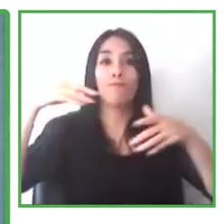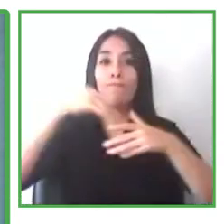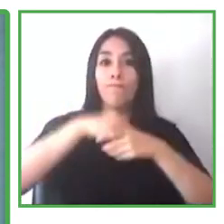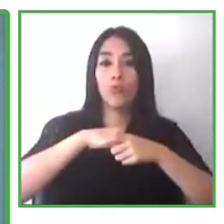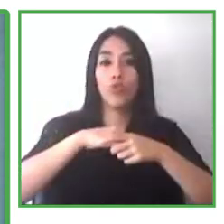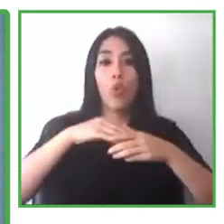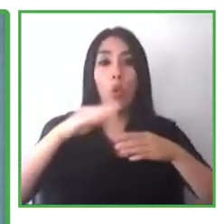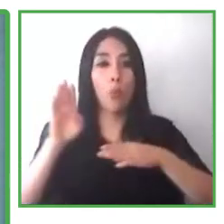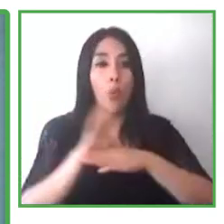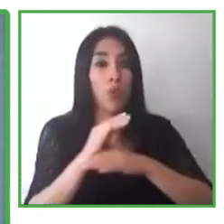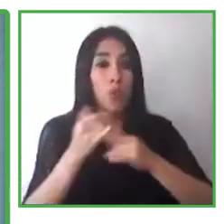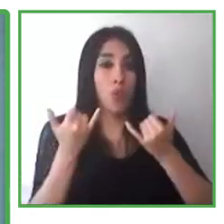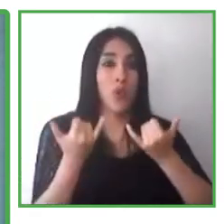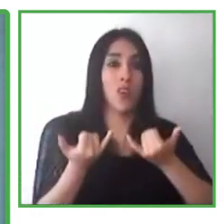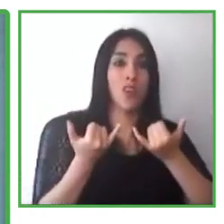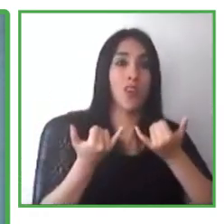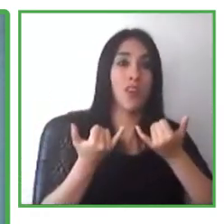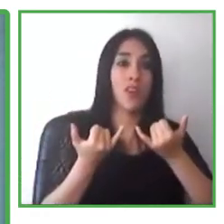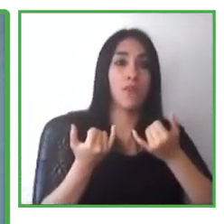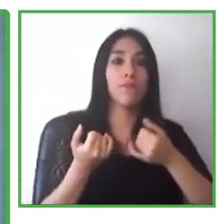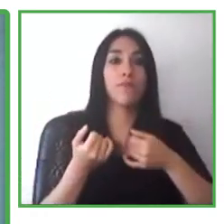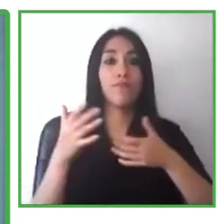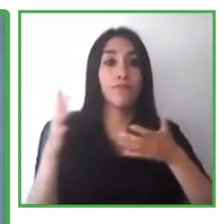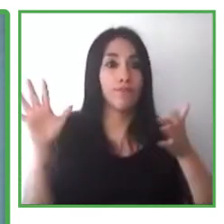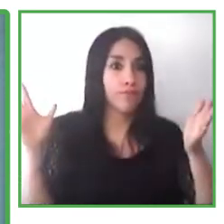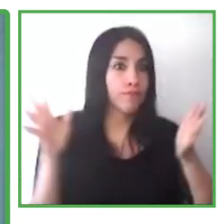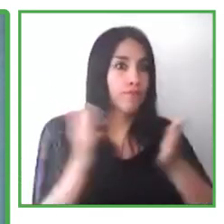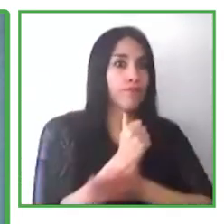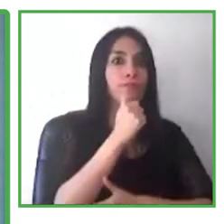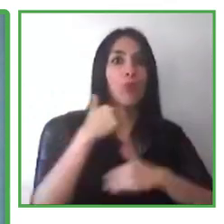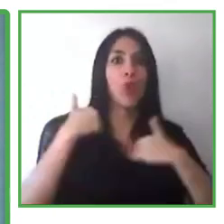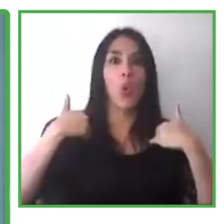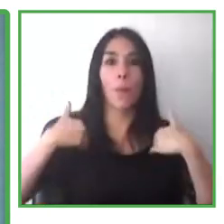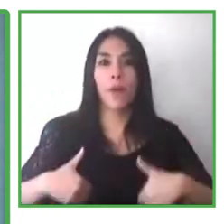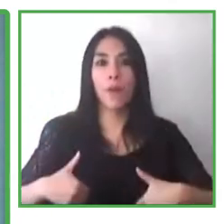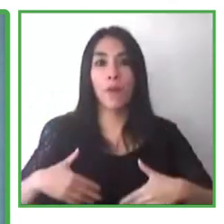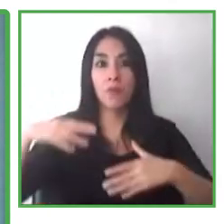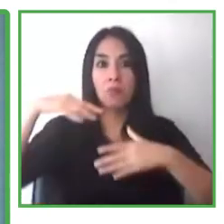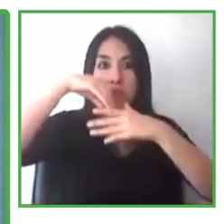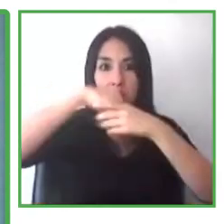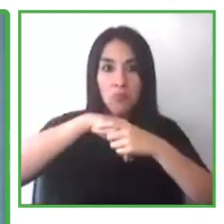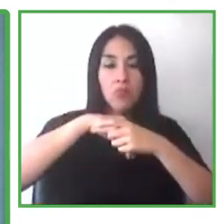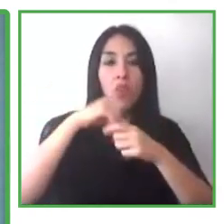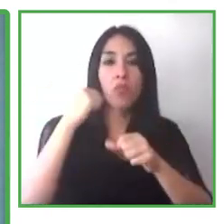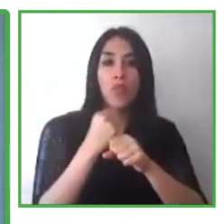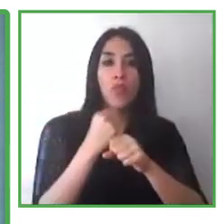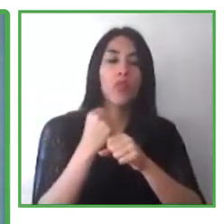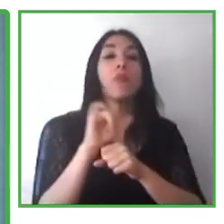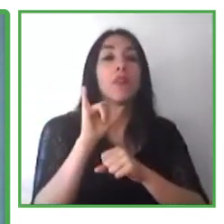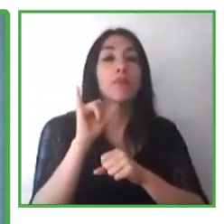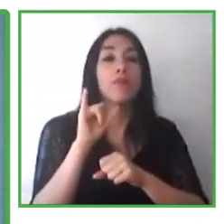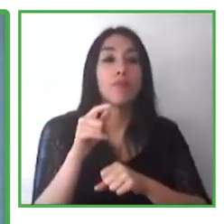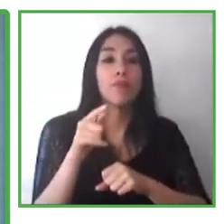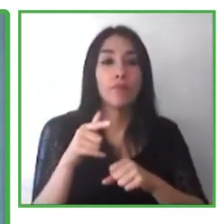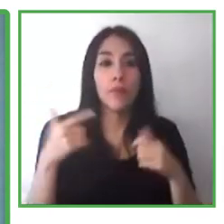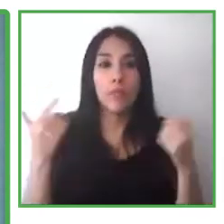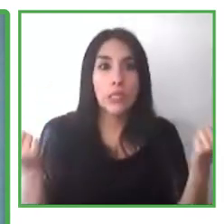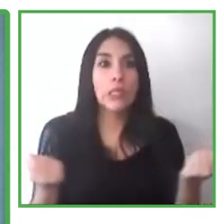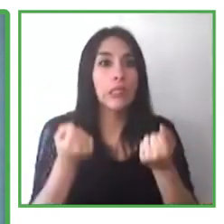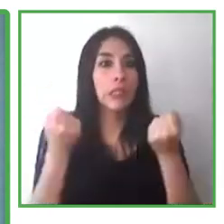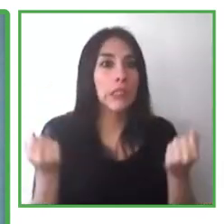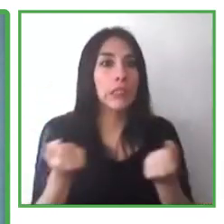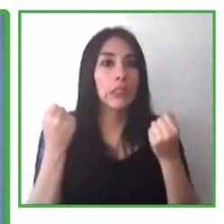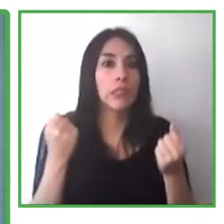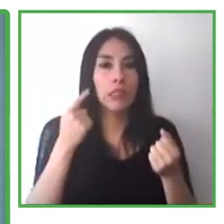we try to differentiate further our service group. But at the other hand, we share as much as